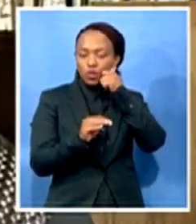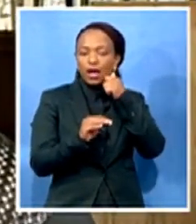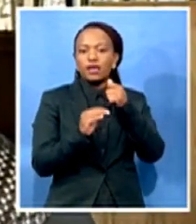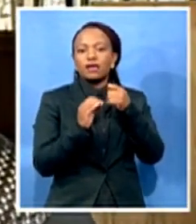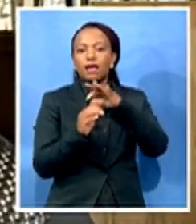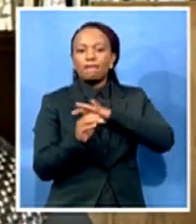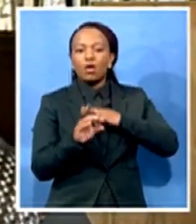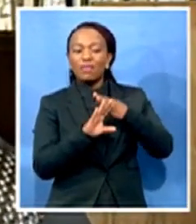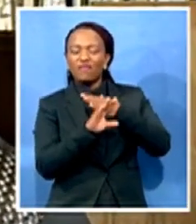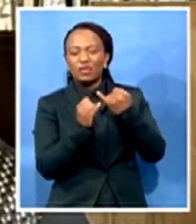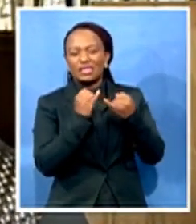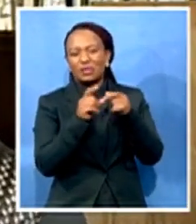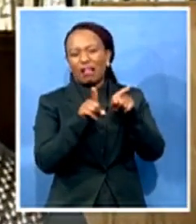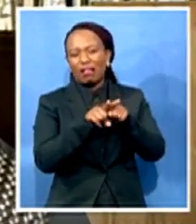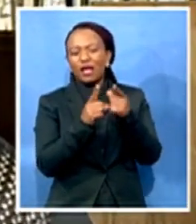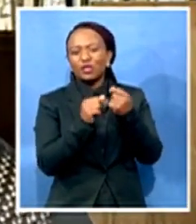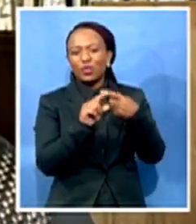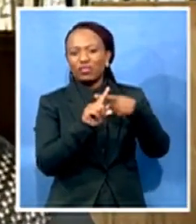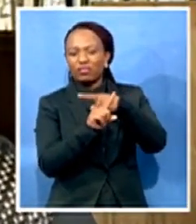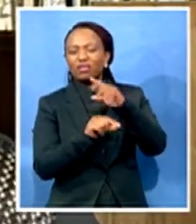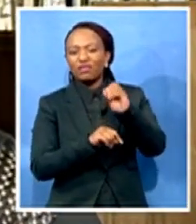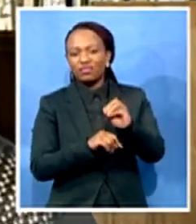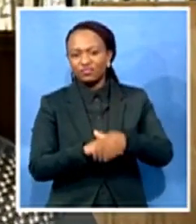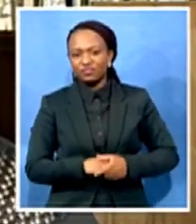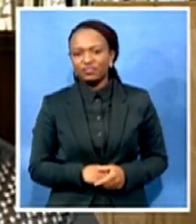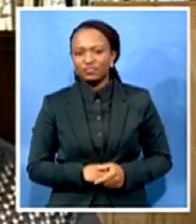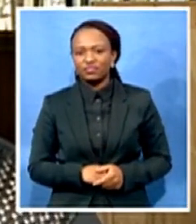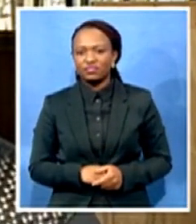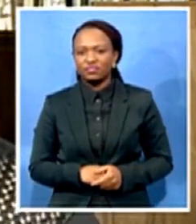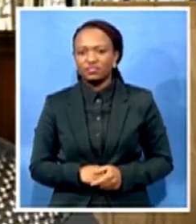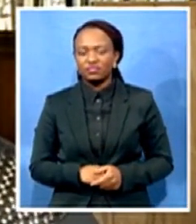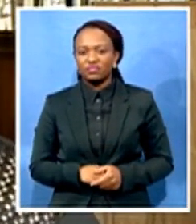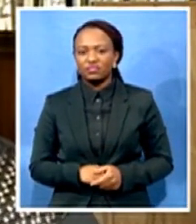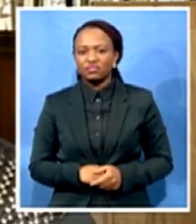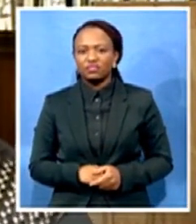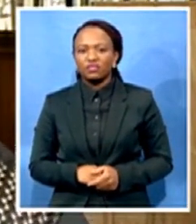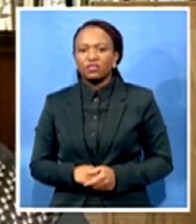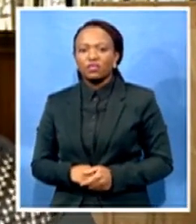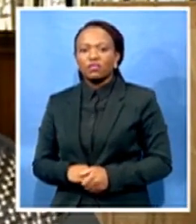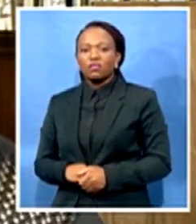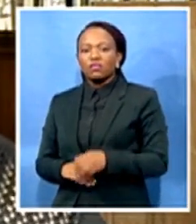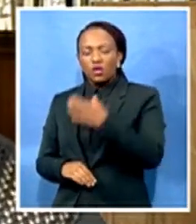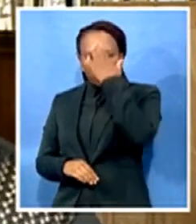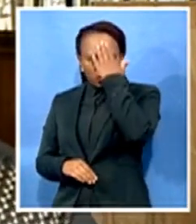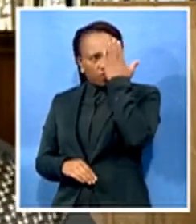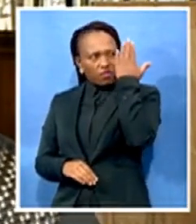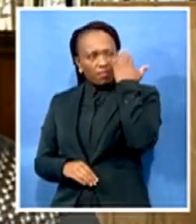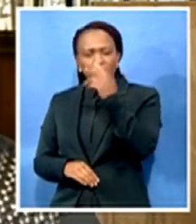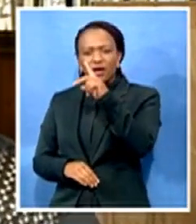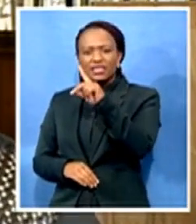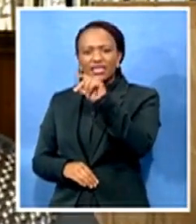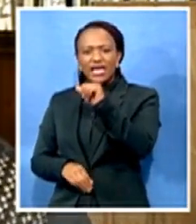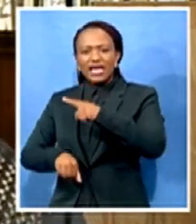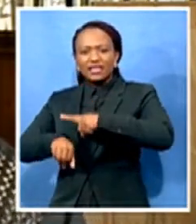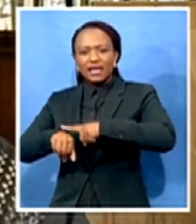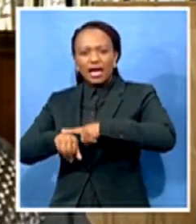You will know that the DA has asked many times since the time of President Zuma that when there were allegations that were leveled against ANC